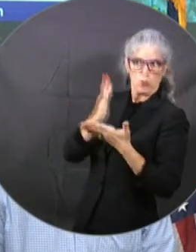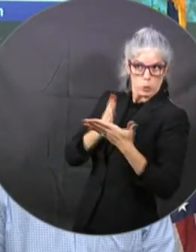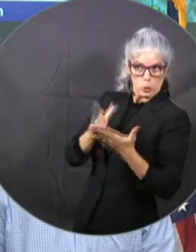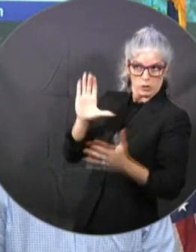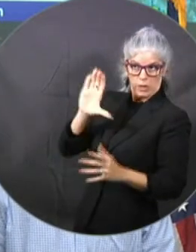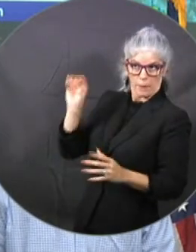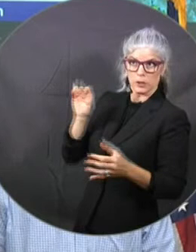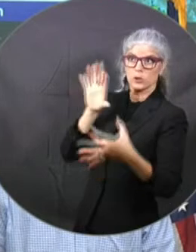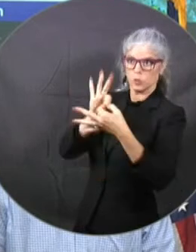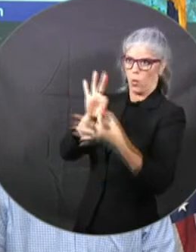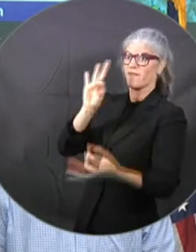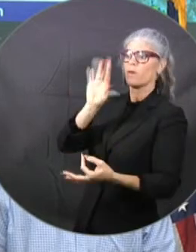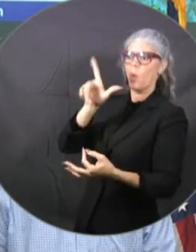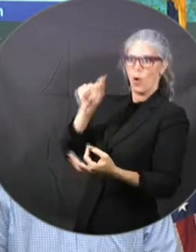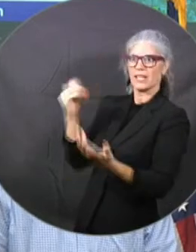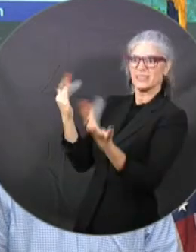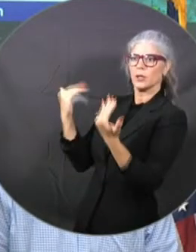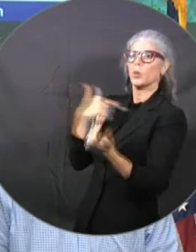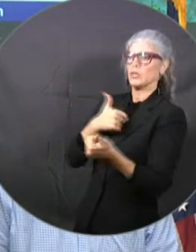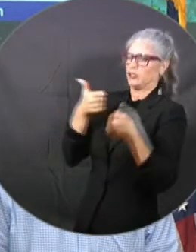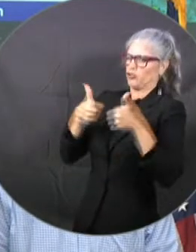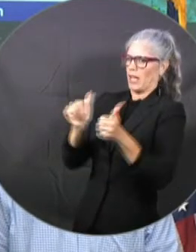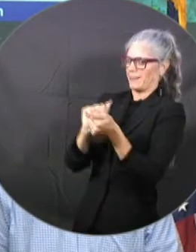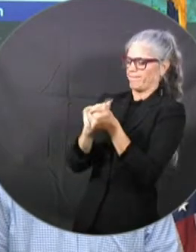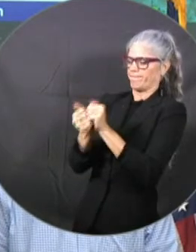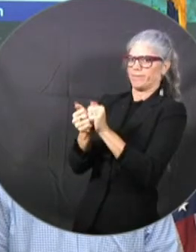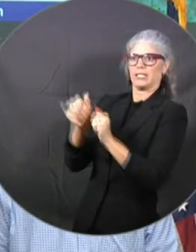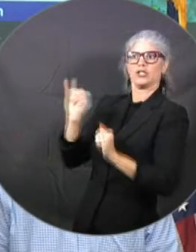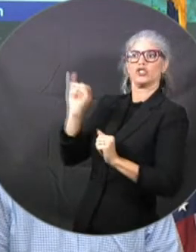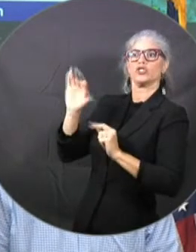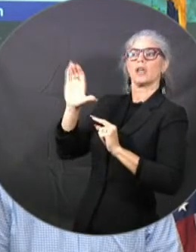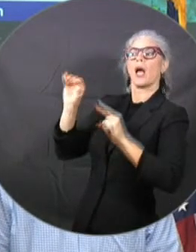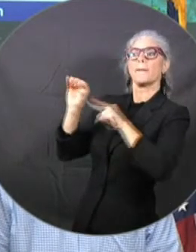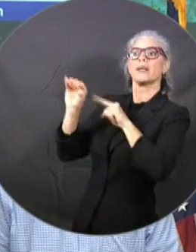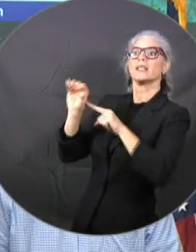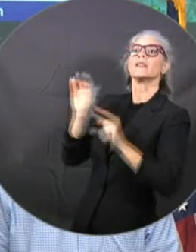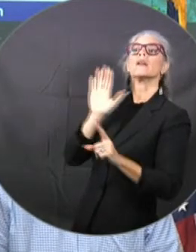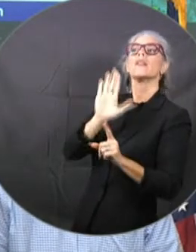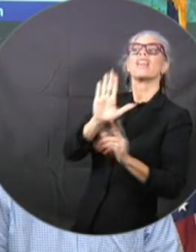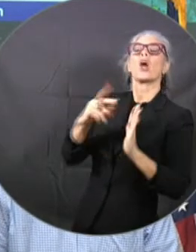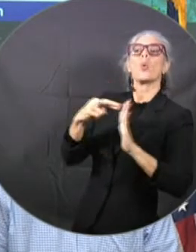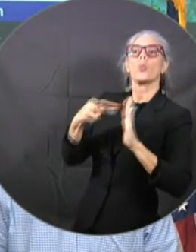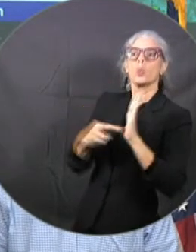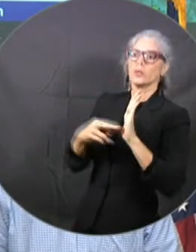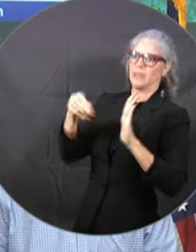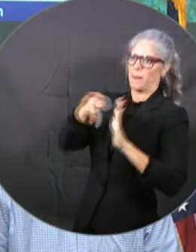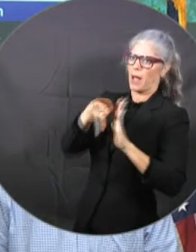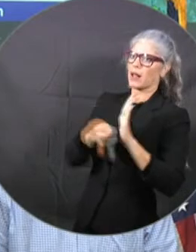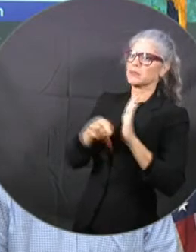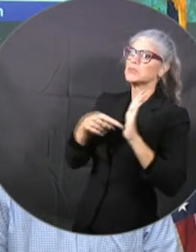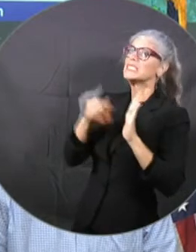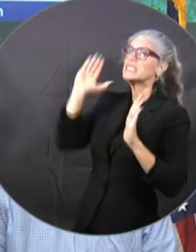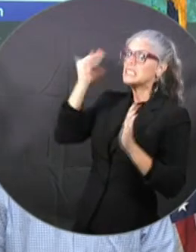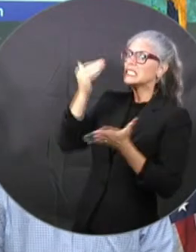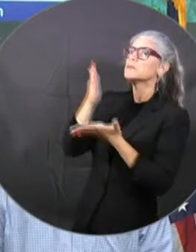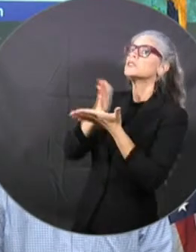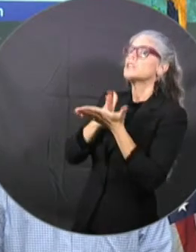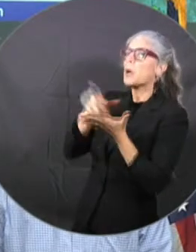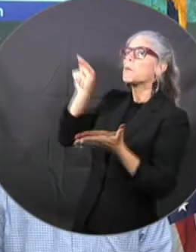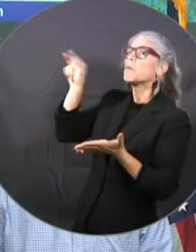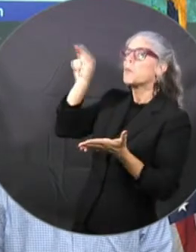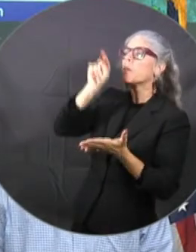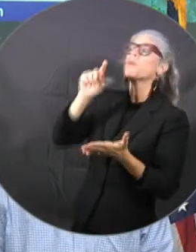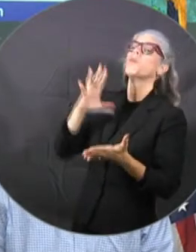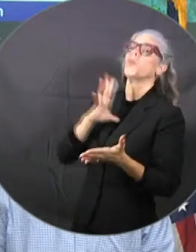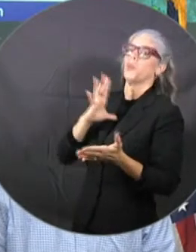Obviously, I wouldn't want a storm. I mean, that that would have been better for us for sure to not have a storm. But I think that how the people that have gotten into the